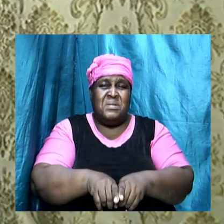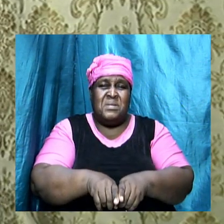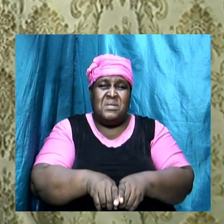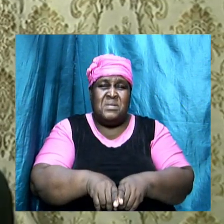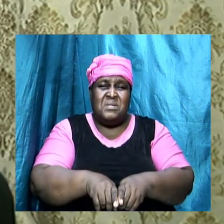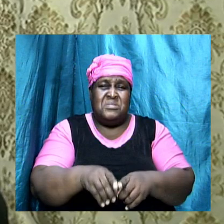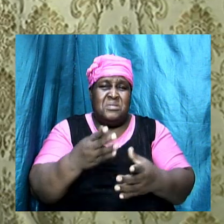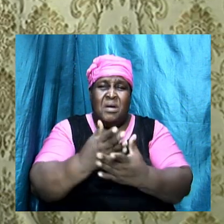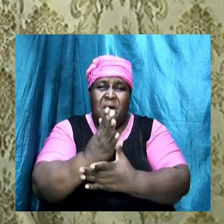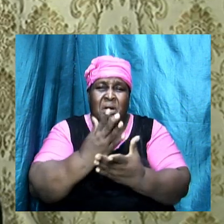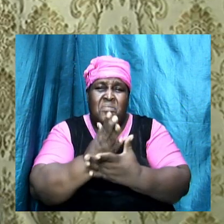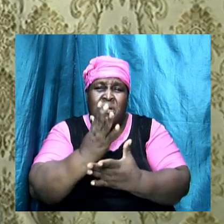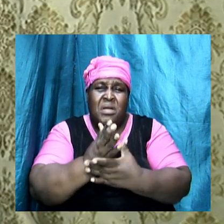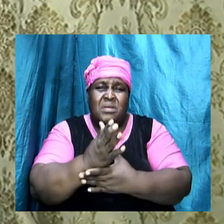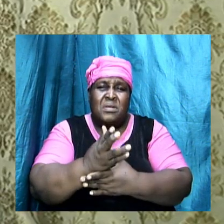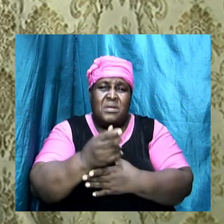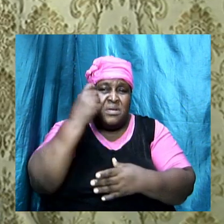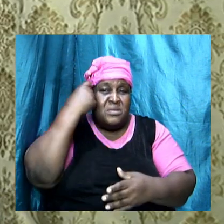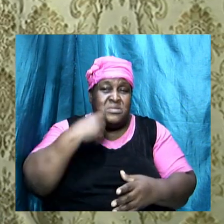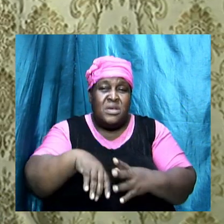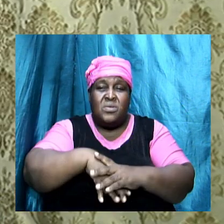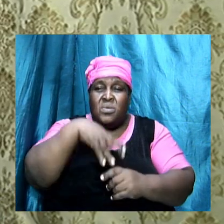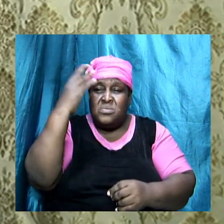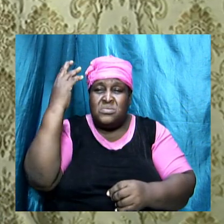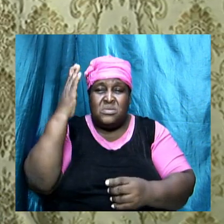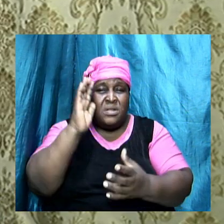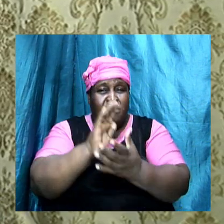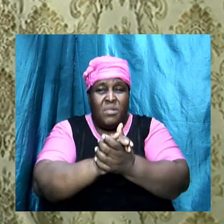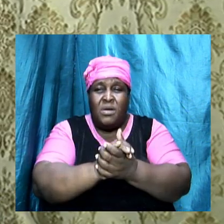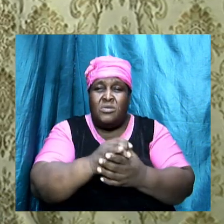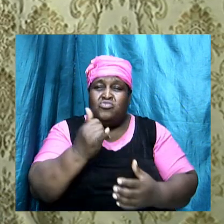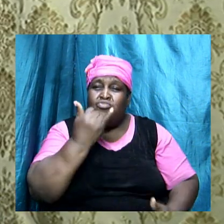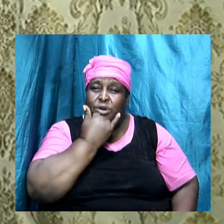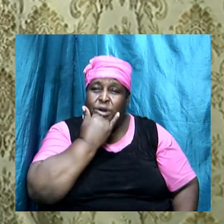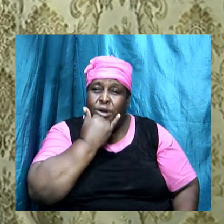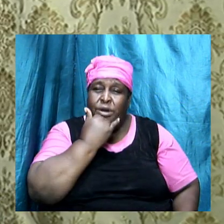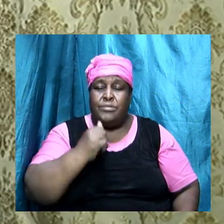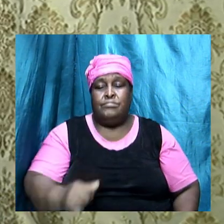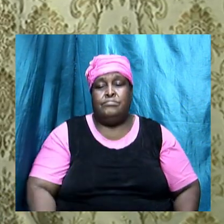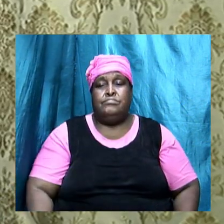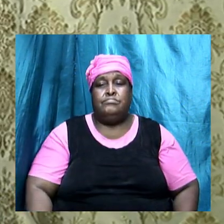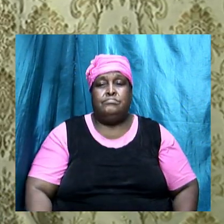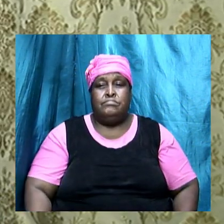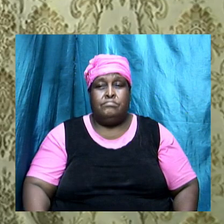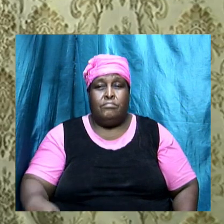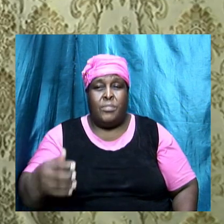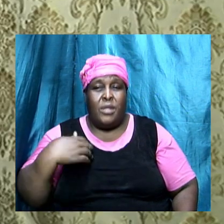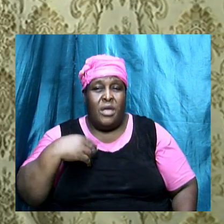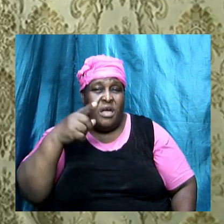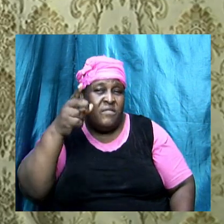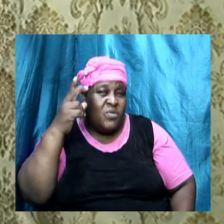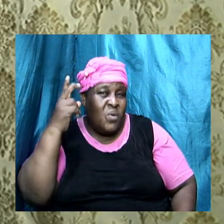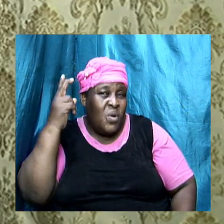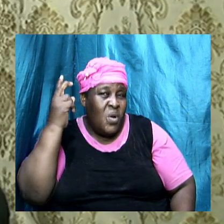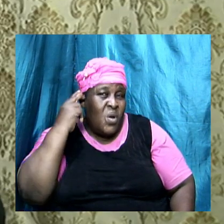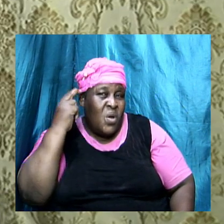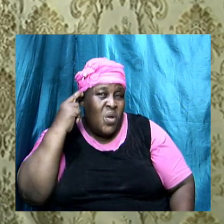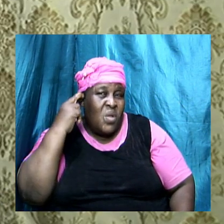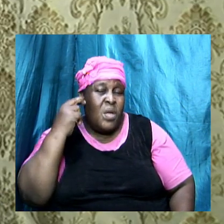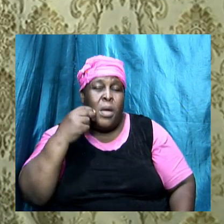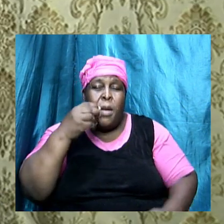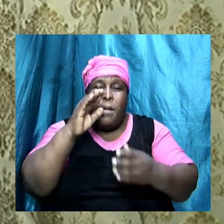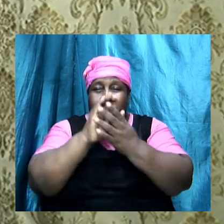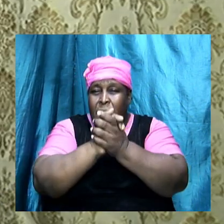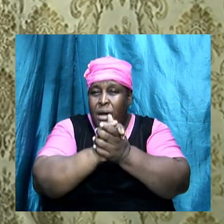Child of God, sex outside of marriage is wrong. Haven't you heard that the Bible says marriage is